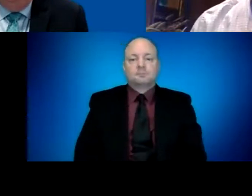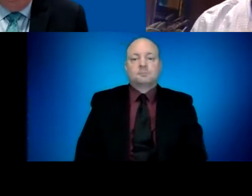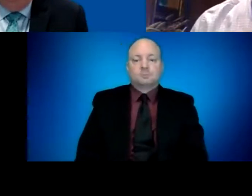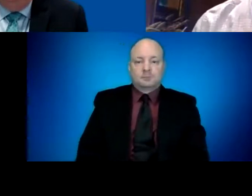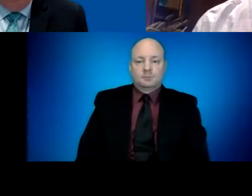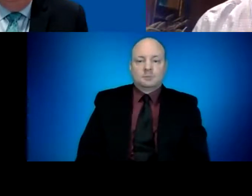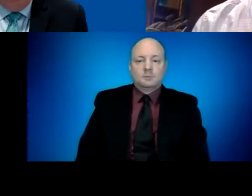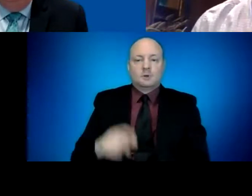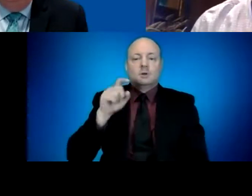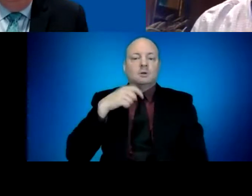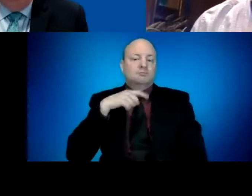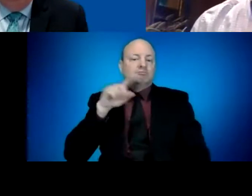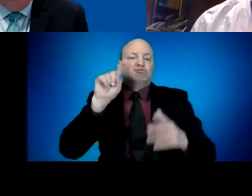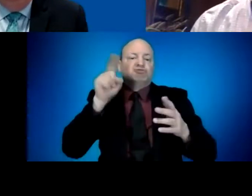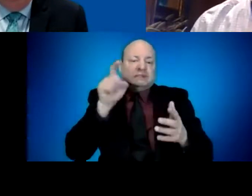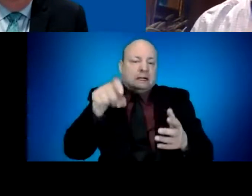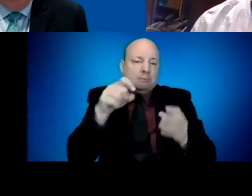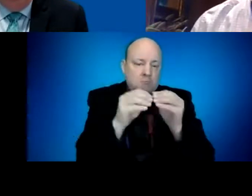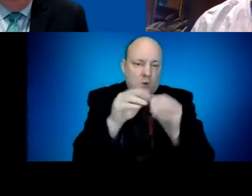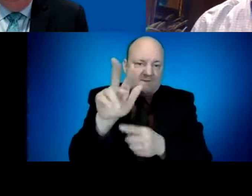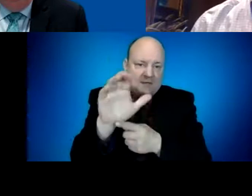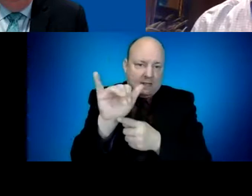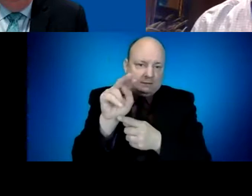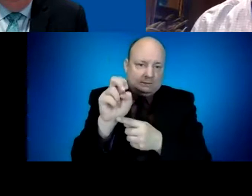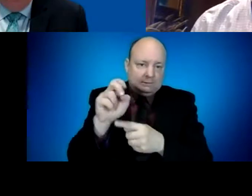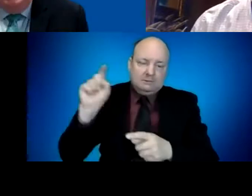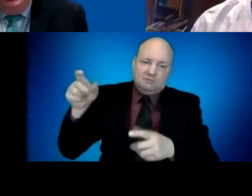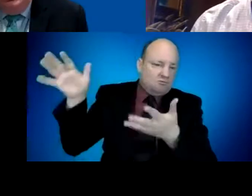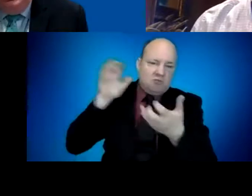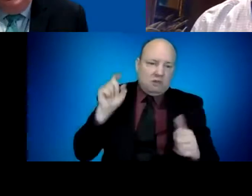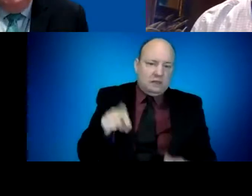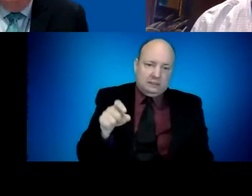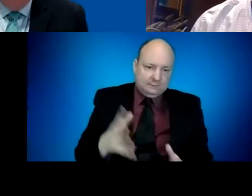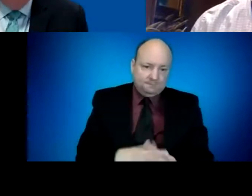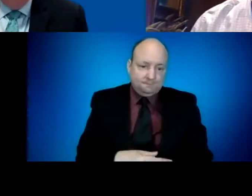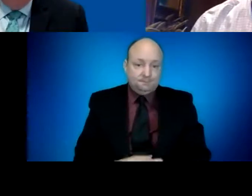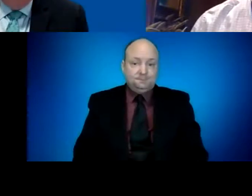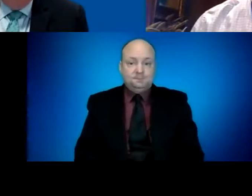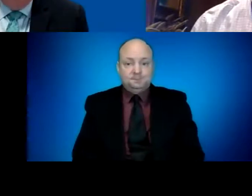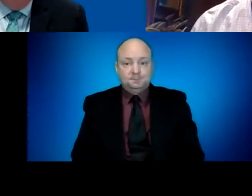Thank you, Kelly. And now we'll go to Lisa Balik at coin.